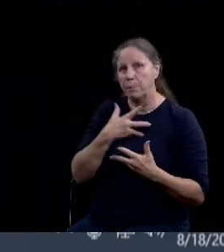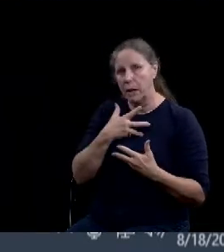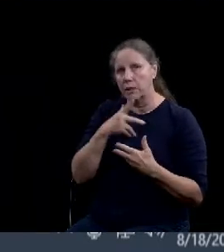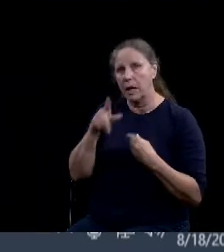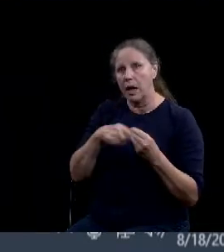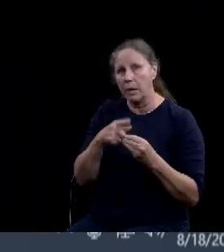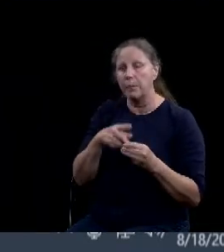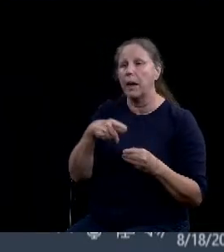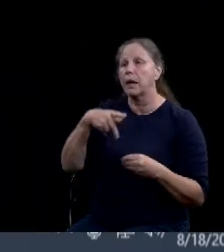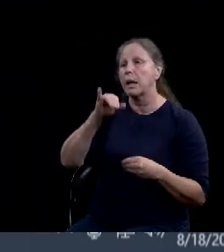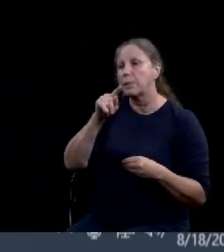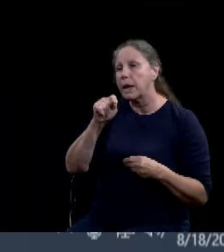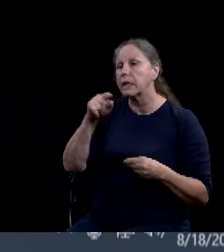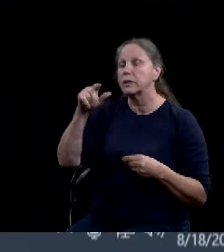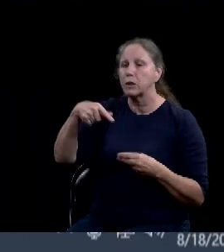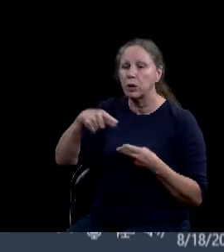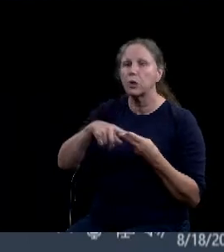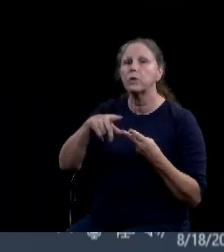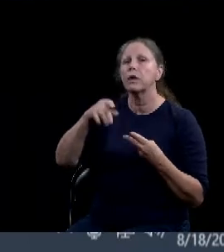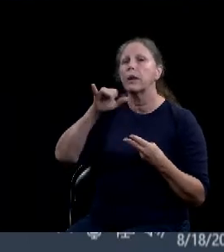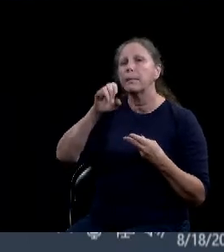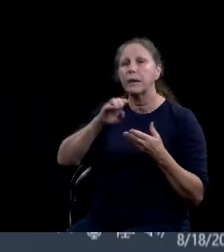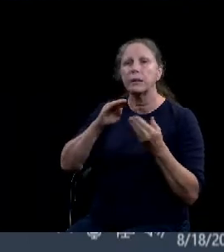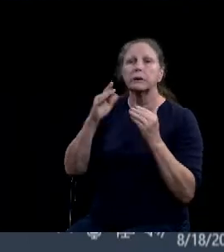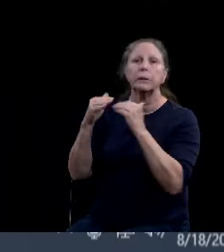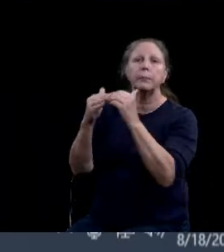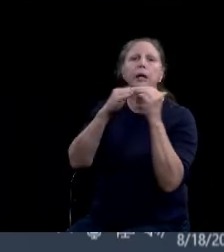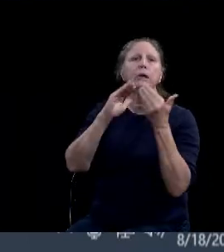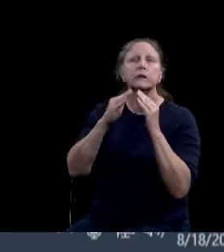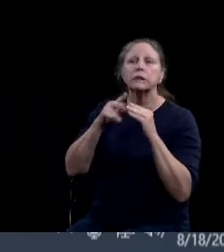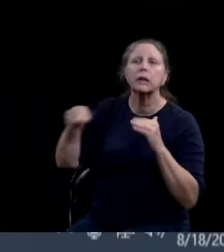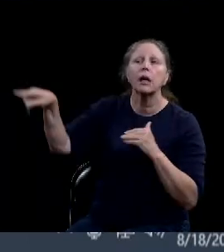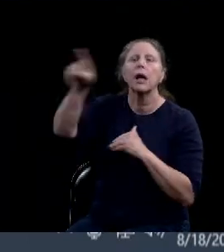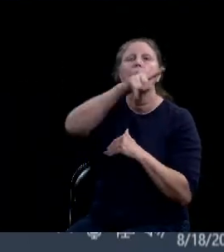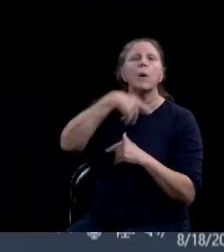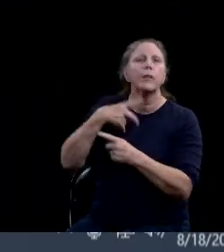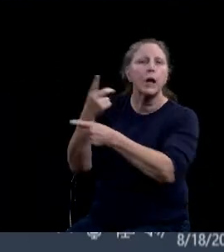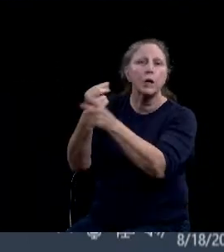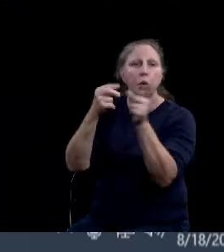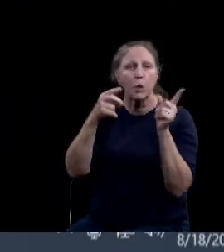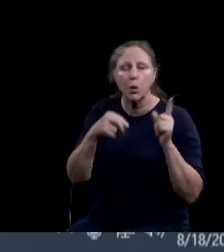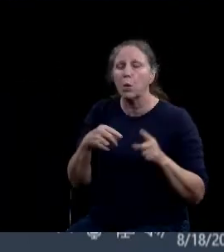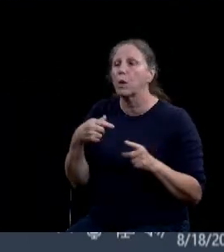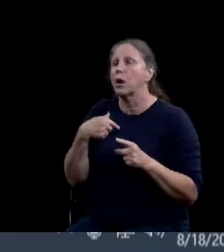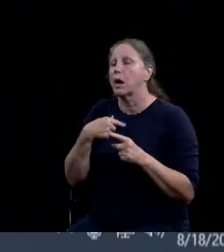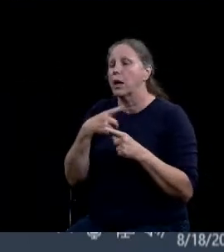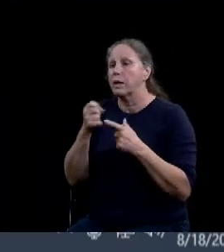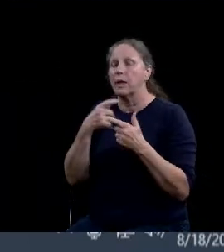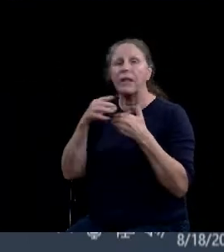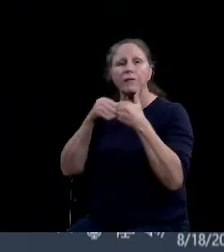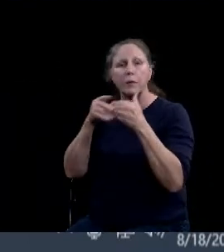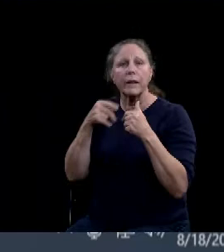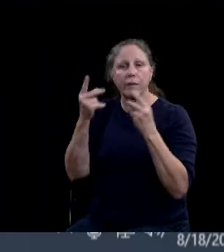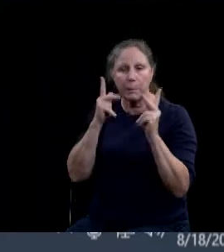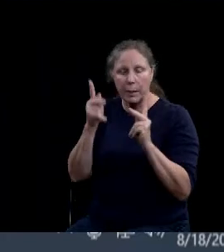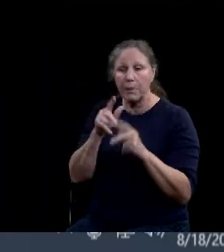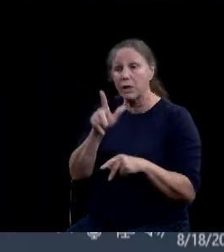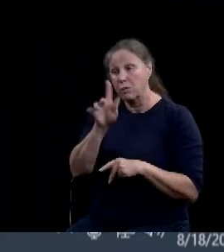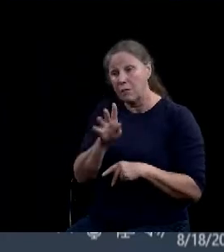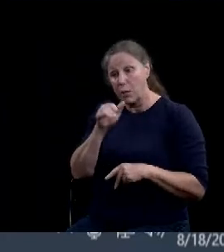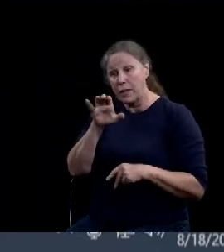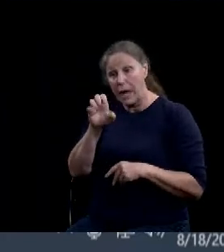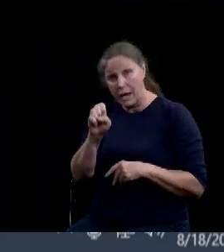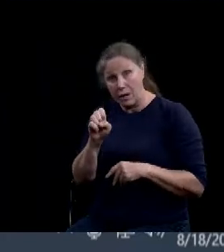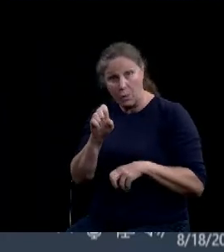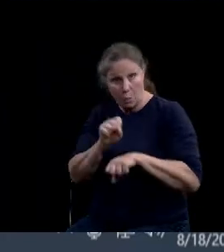practices, the effective date and runway we're giving folks, and if the three-quarter acre works. So I'm not going to support first